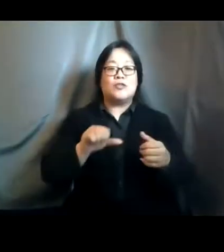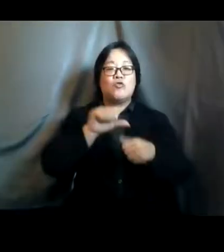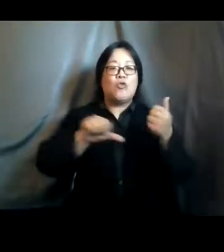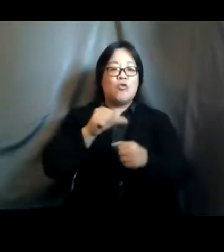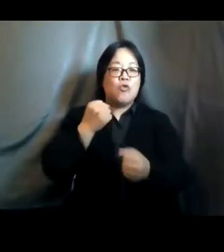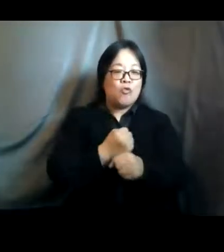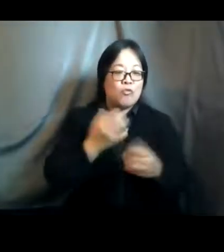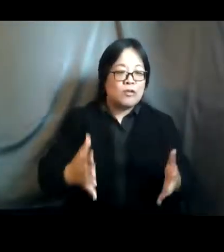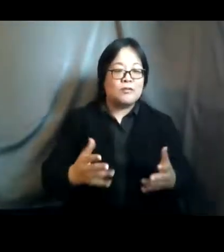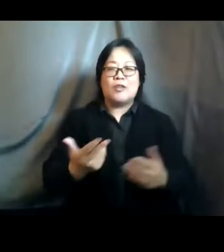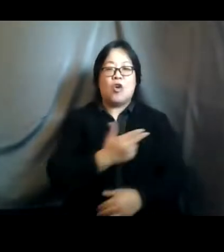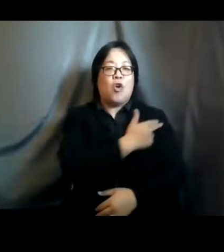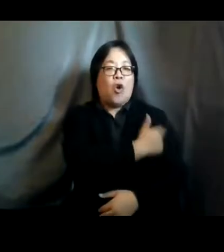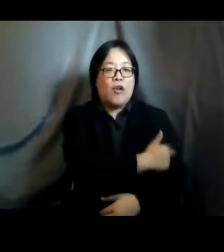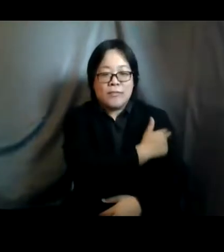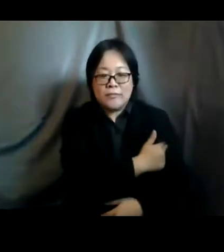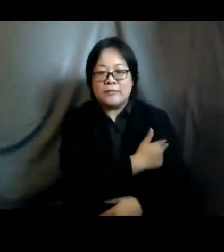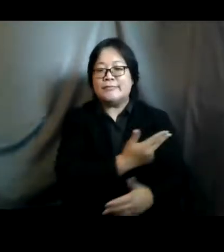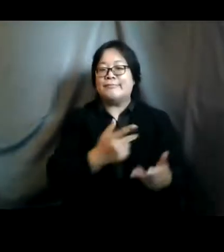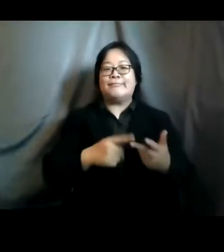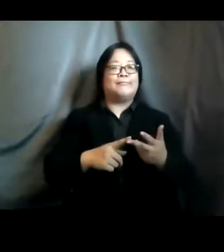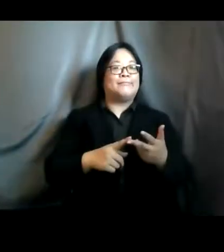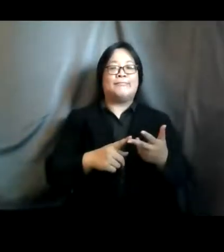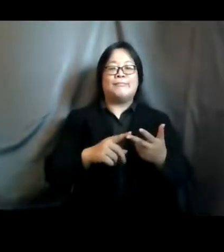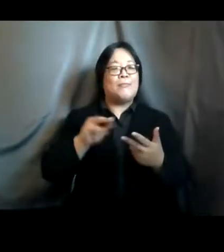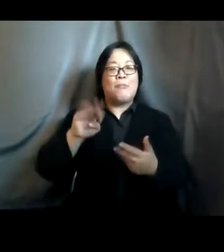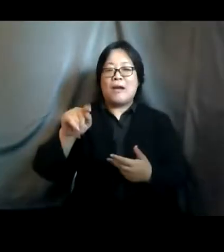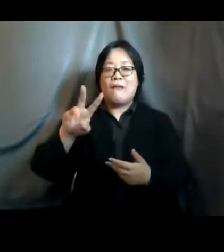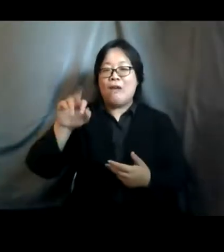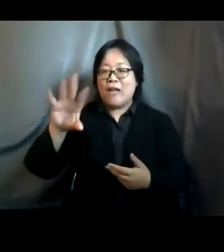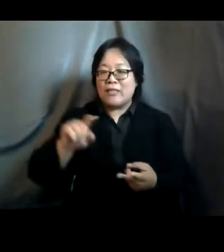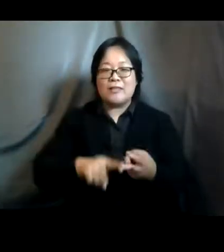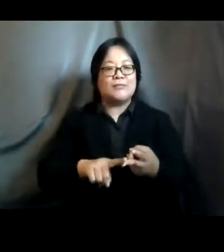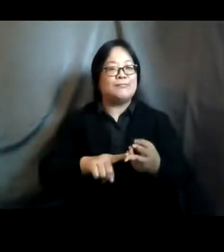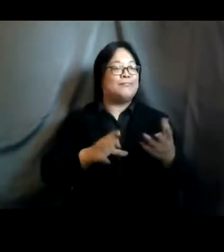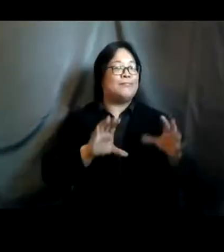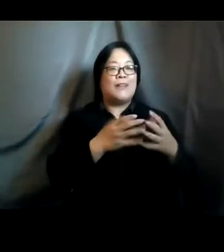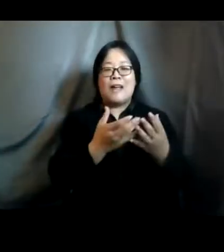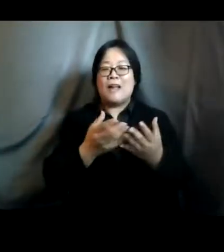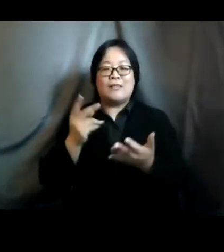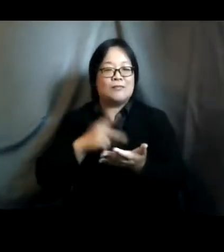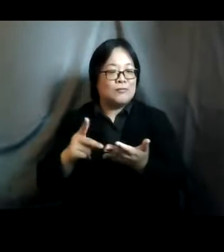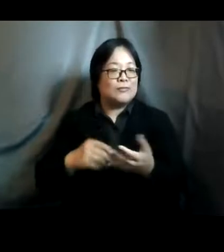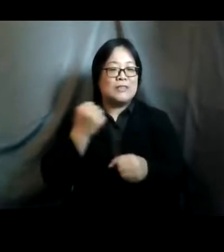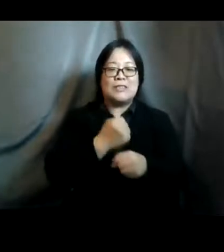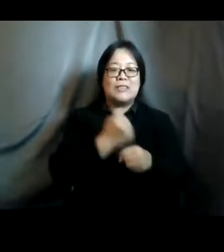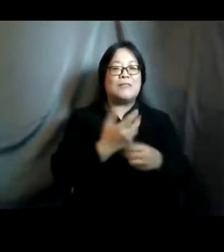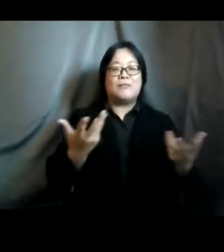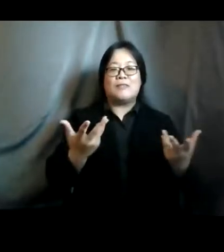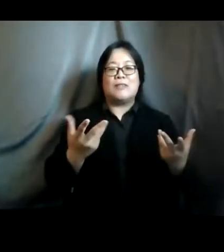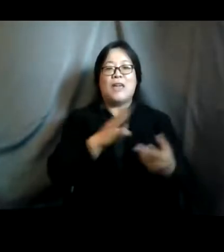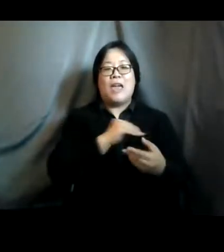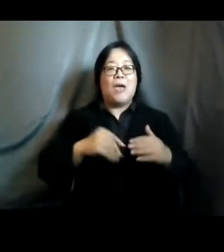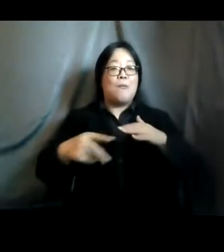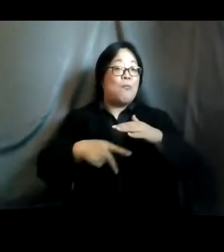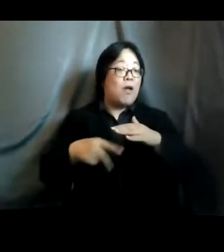even the hospital cleaners the market vendors our supermarket clerks the quarantine workers and primary caregivers